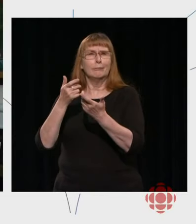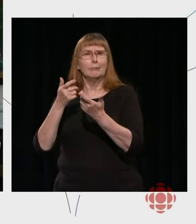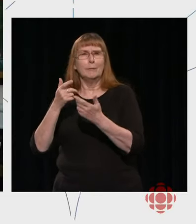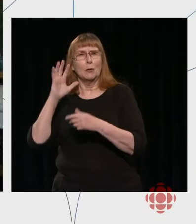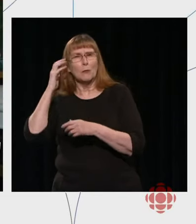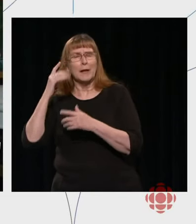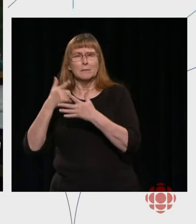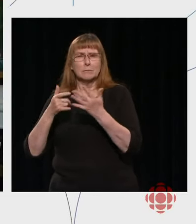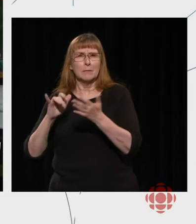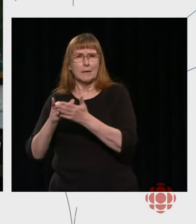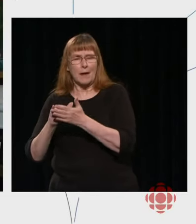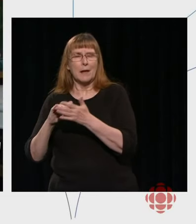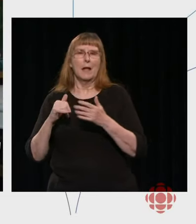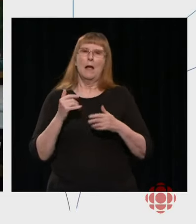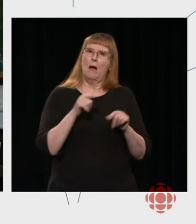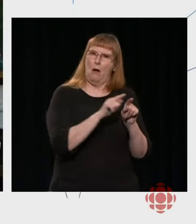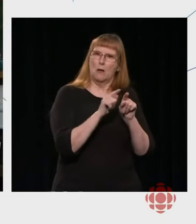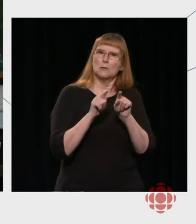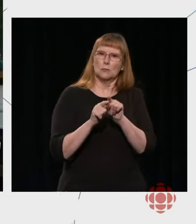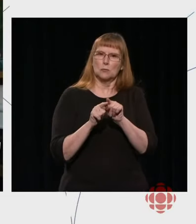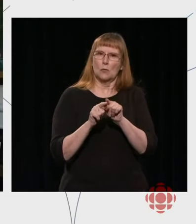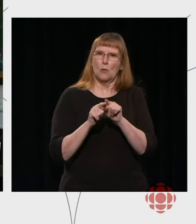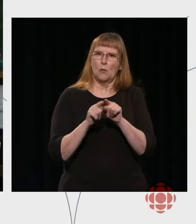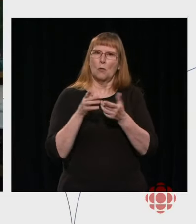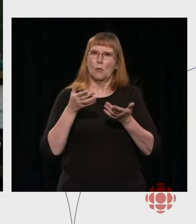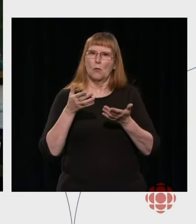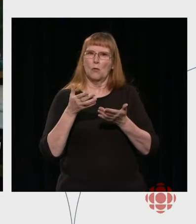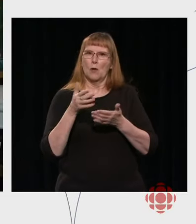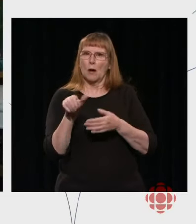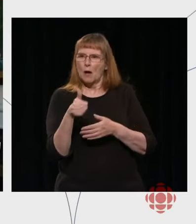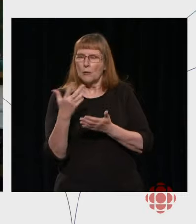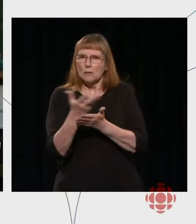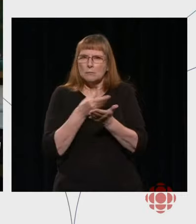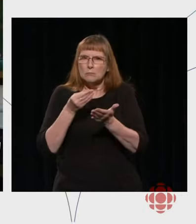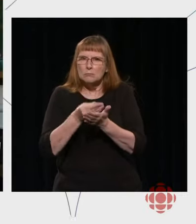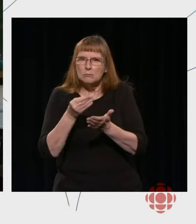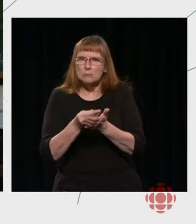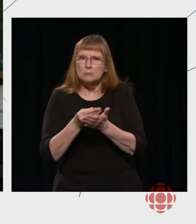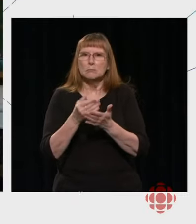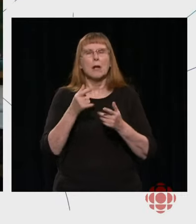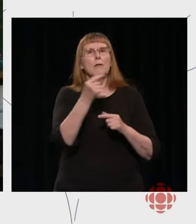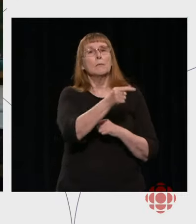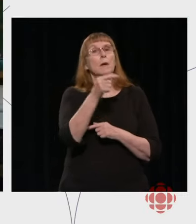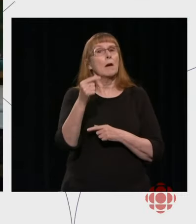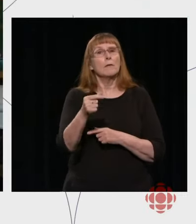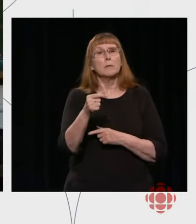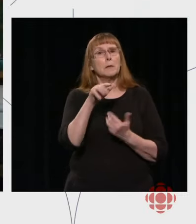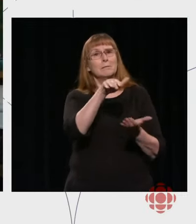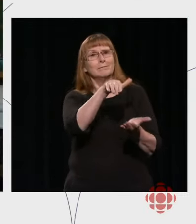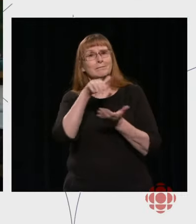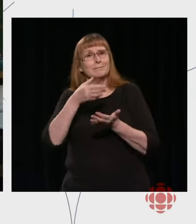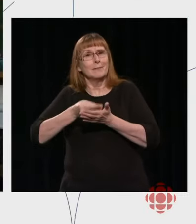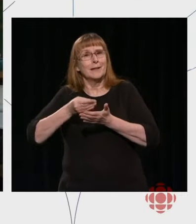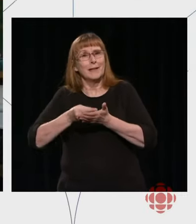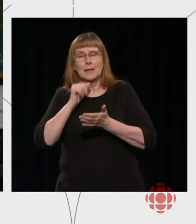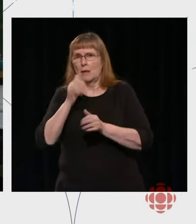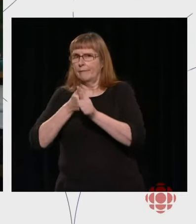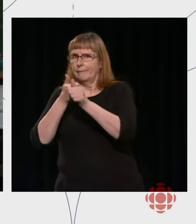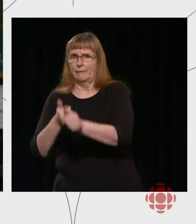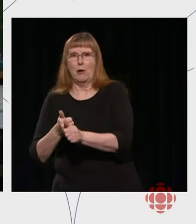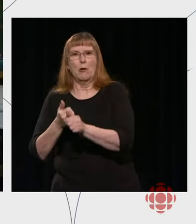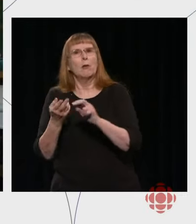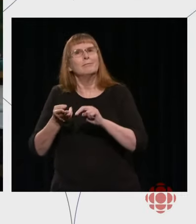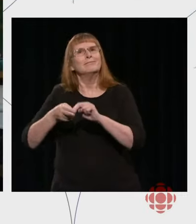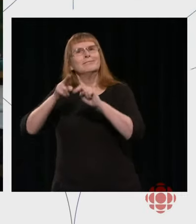the portion of our budget that is not indexed for inflation. So, practically, this means that at the start of each